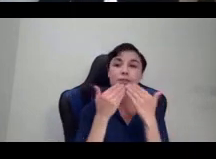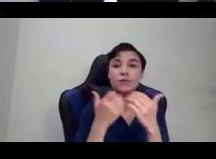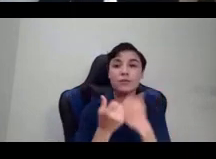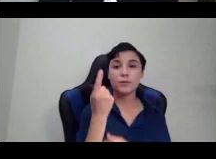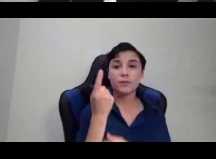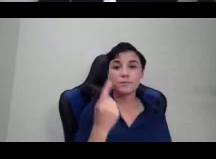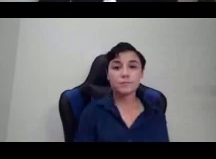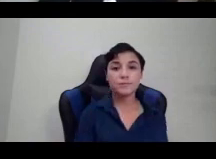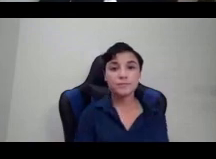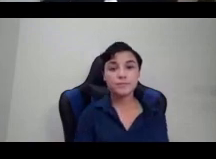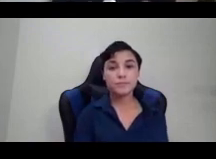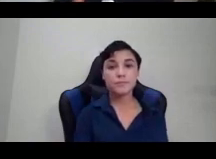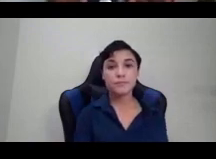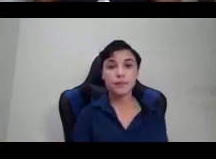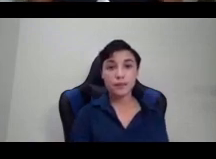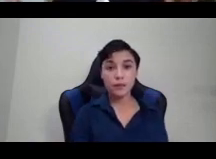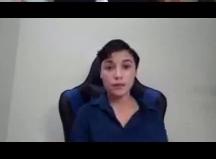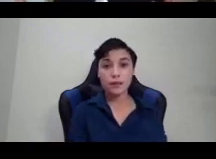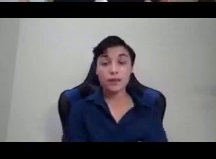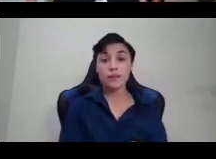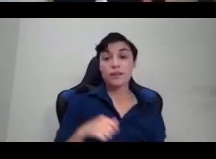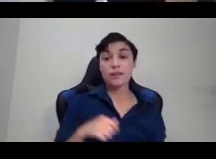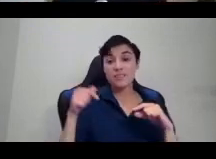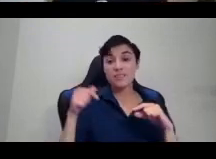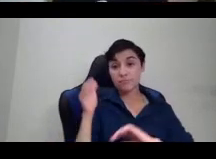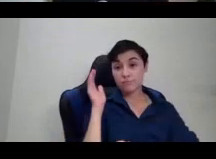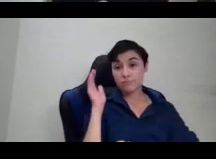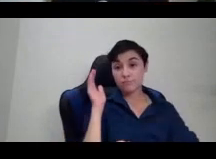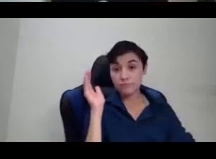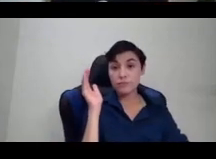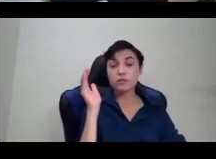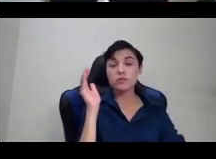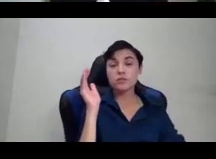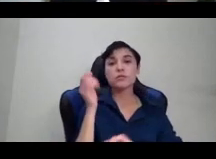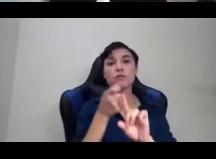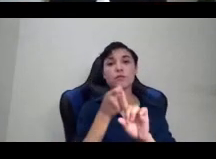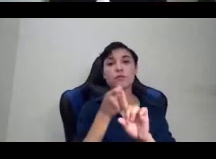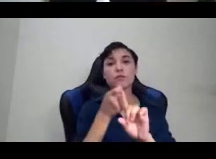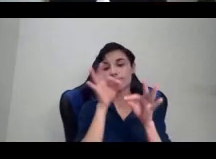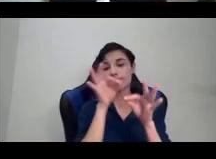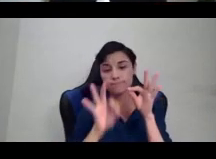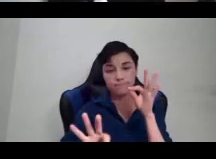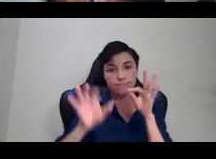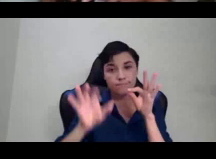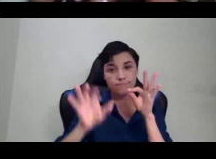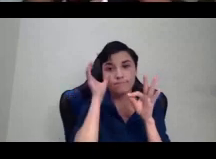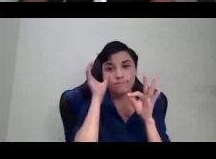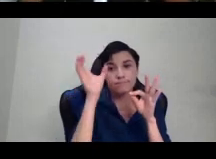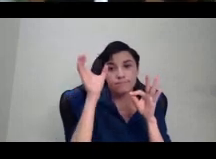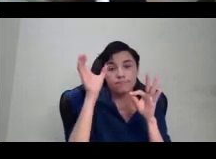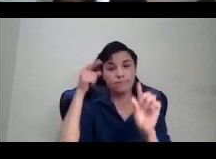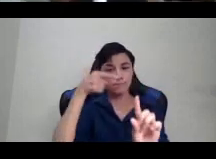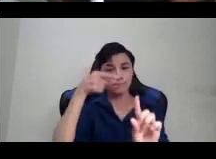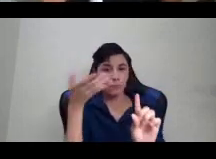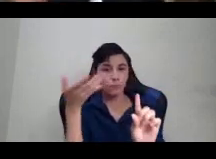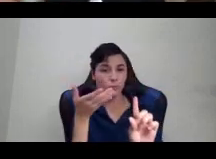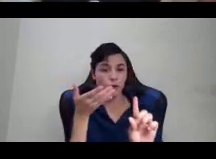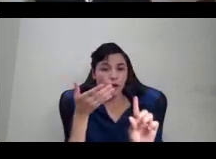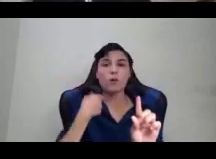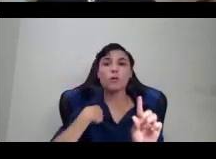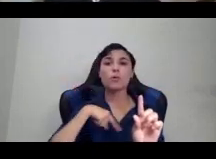This talk comes from a really simple idea, which is that we need to turn over